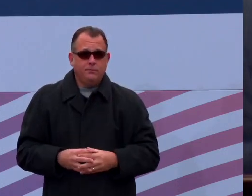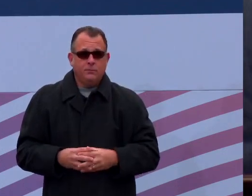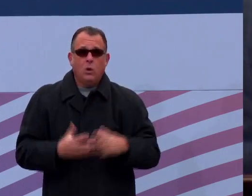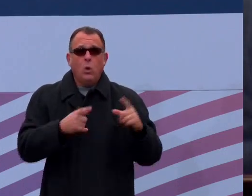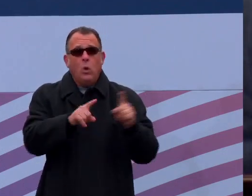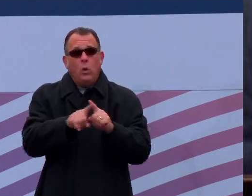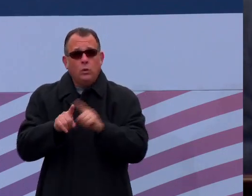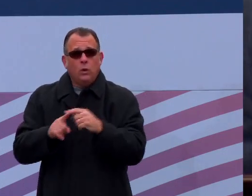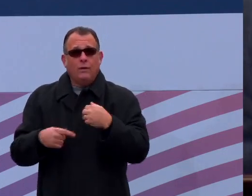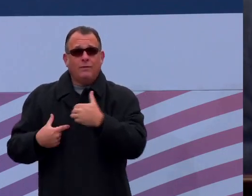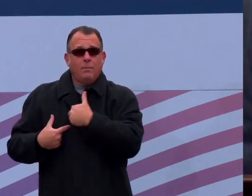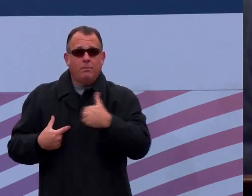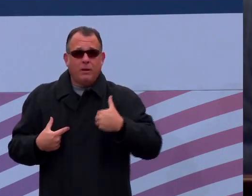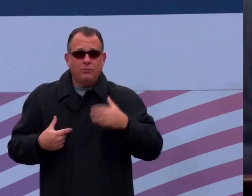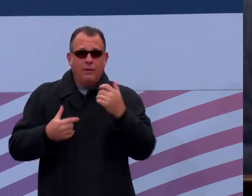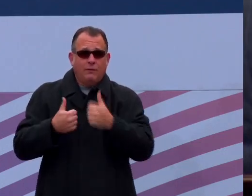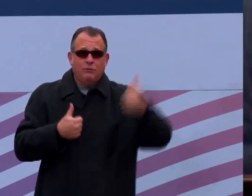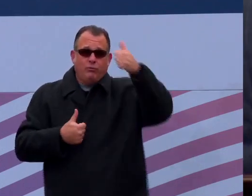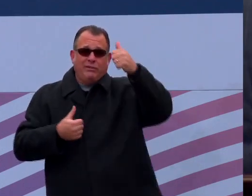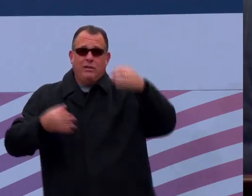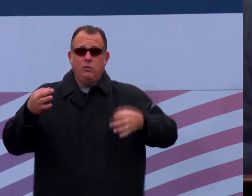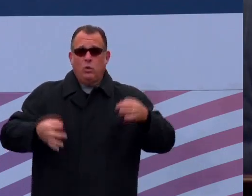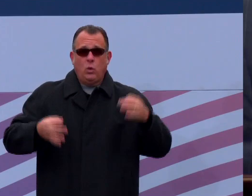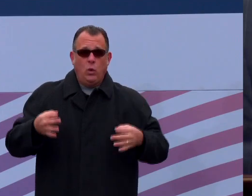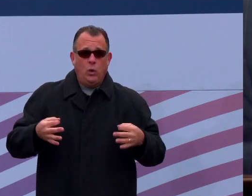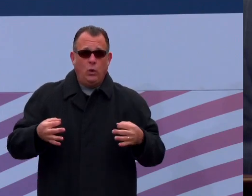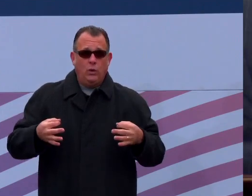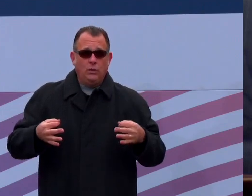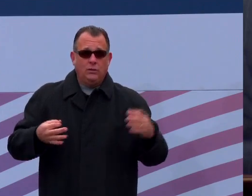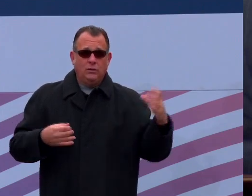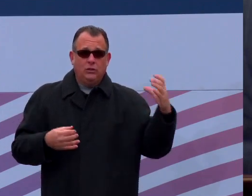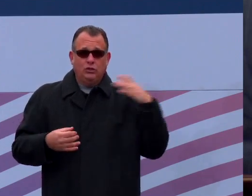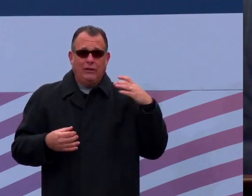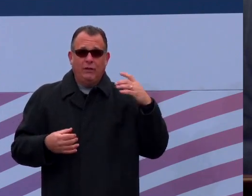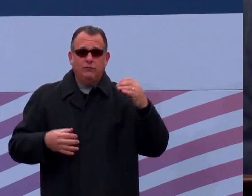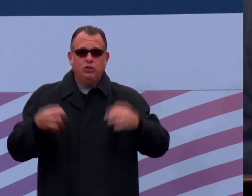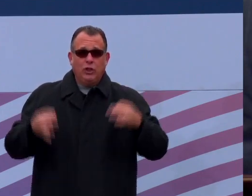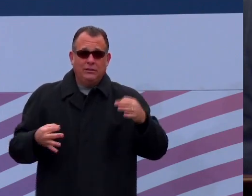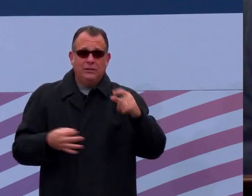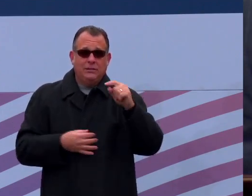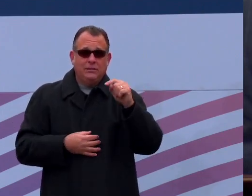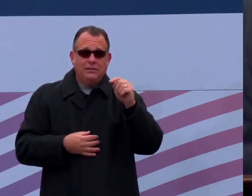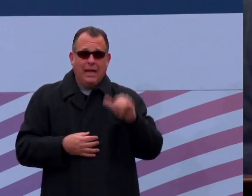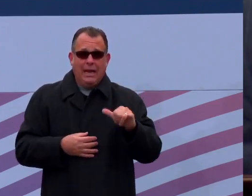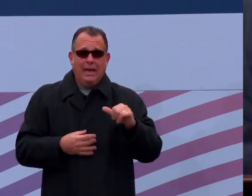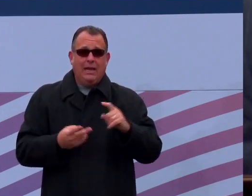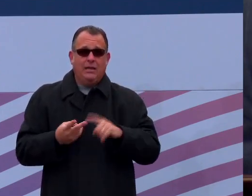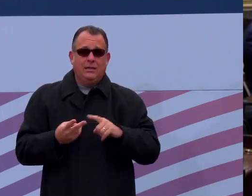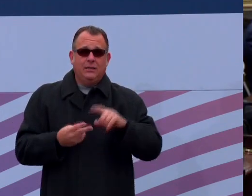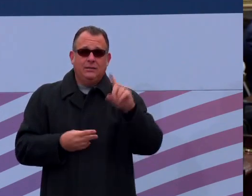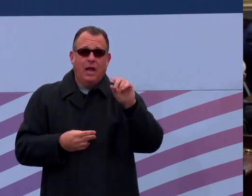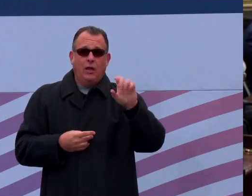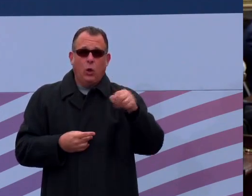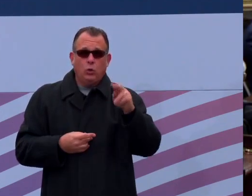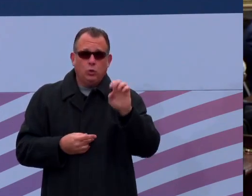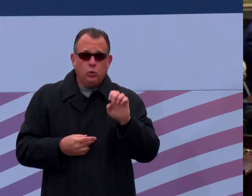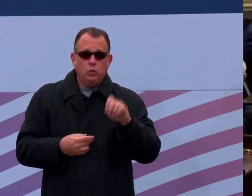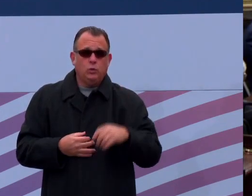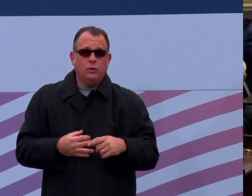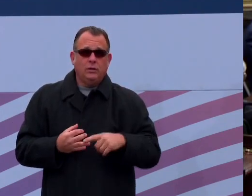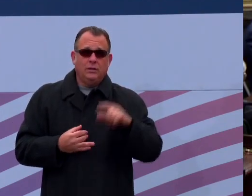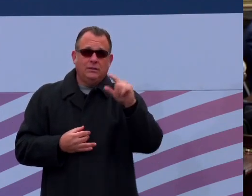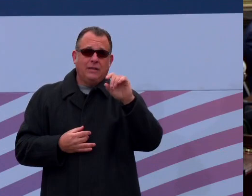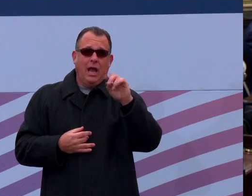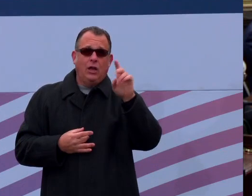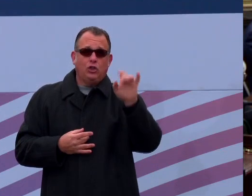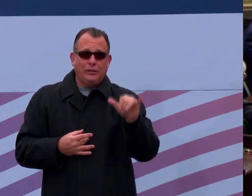of our State Supreme Court. Chief Justice Deborah Todd, Justice Christine Donohue, Justice Kevin Docherty, and Justice David Wecht.